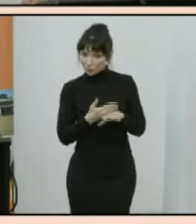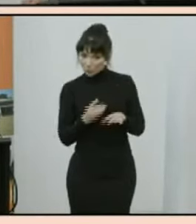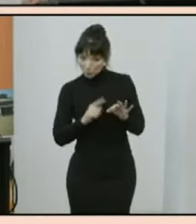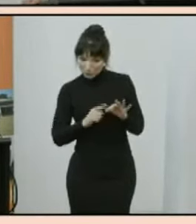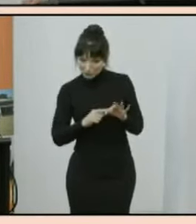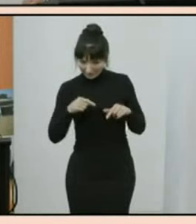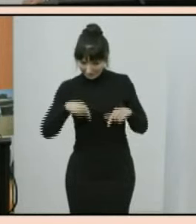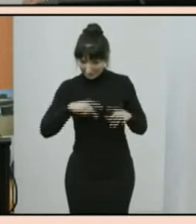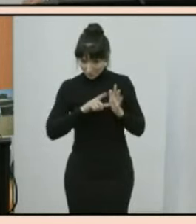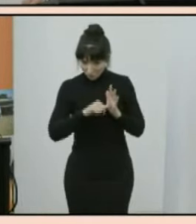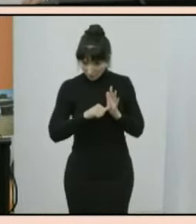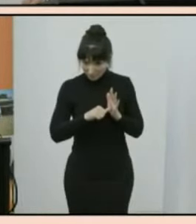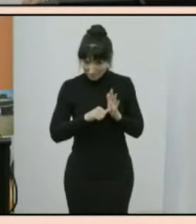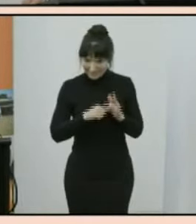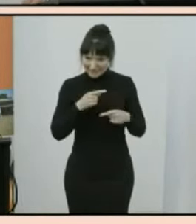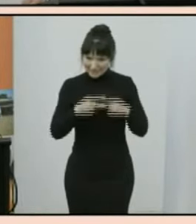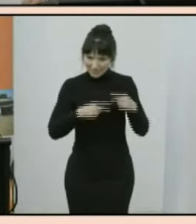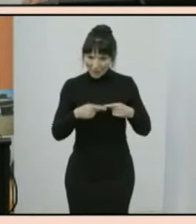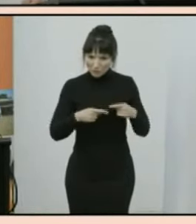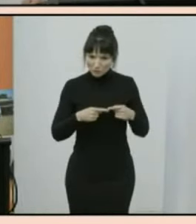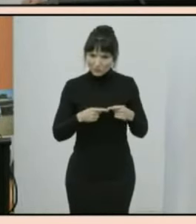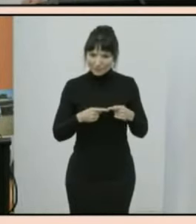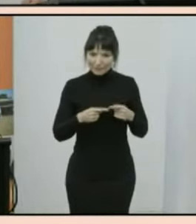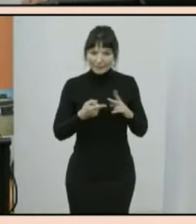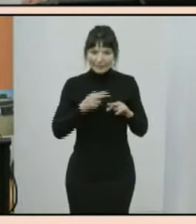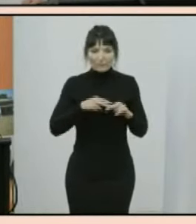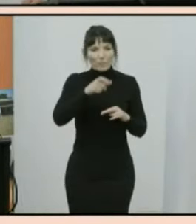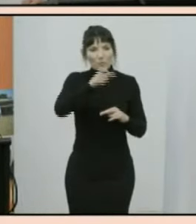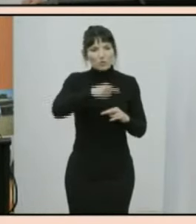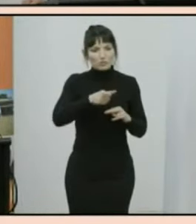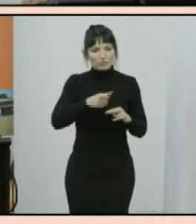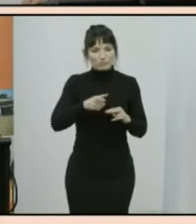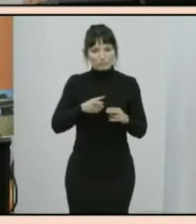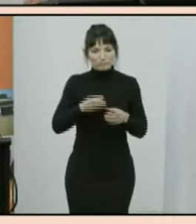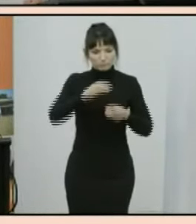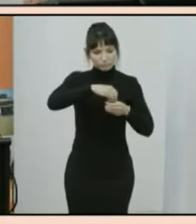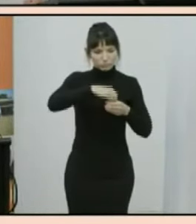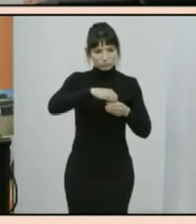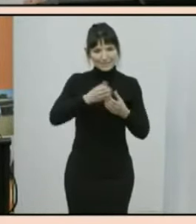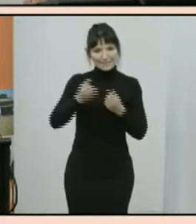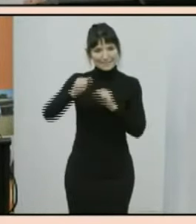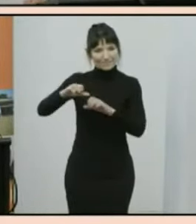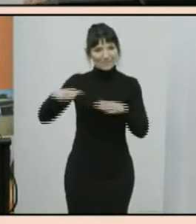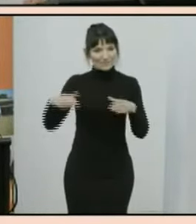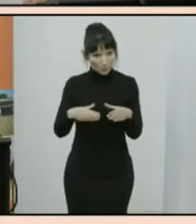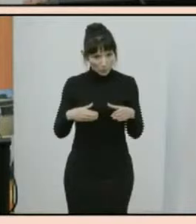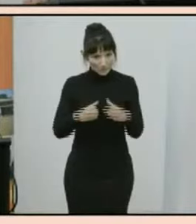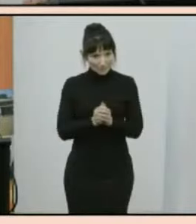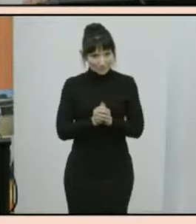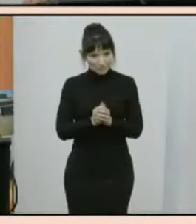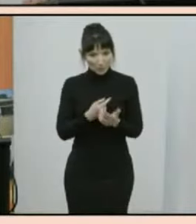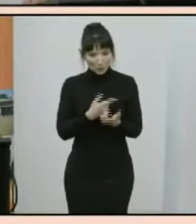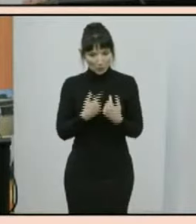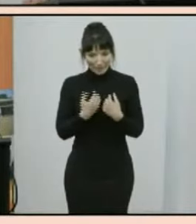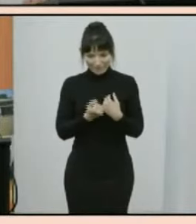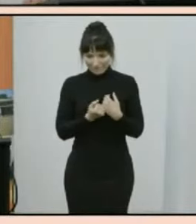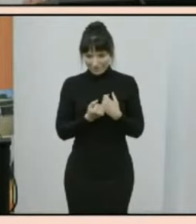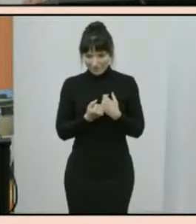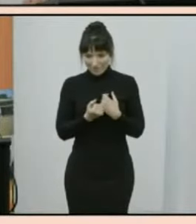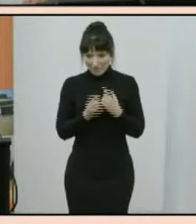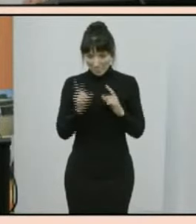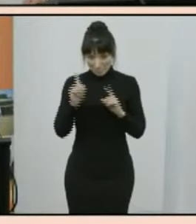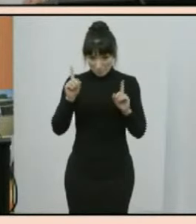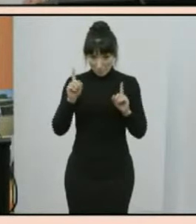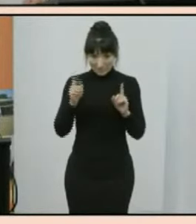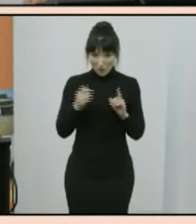current and previous service in the australian defense force australia has nearly 600 000 current or former service